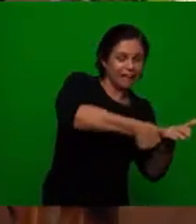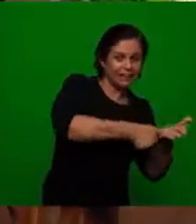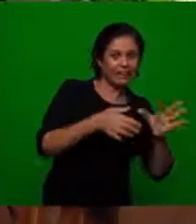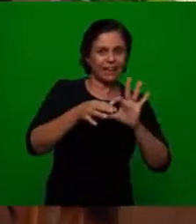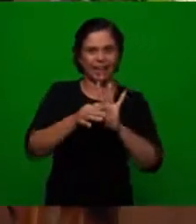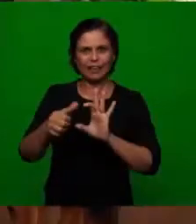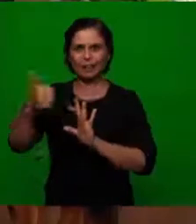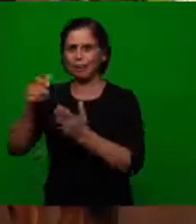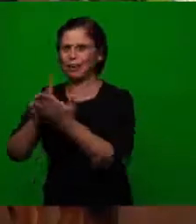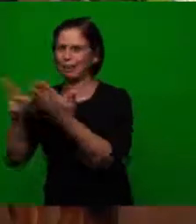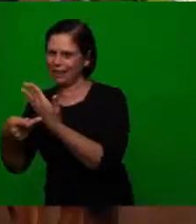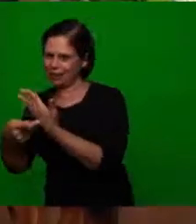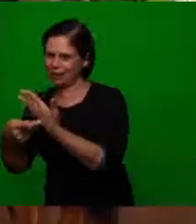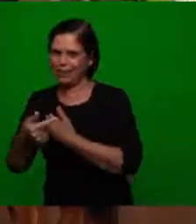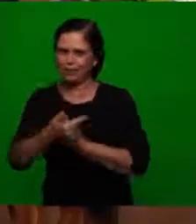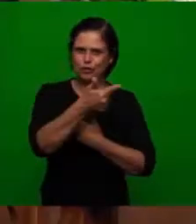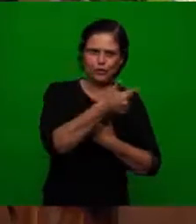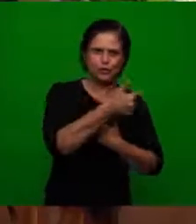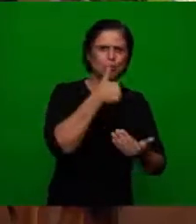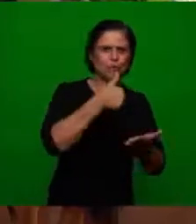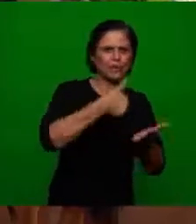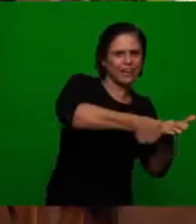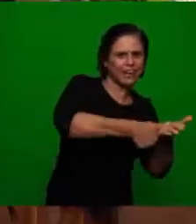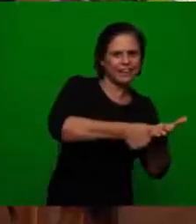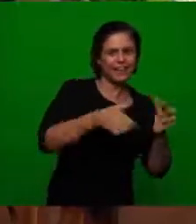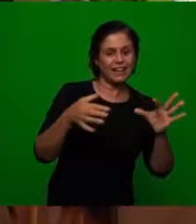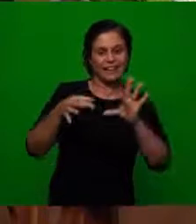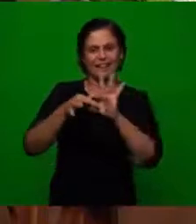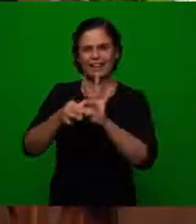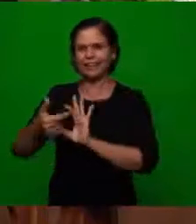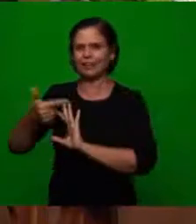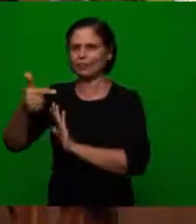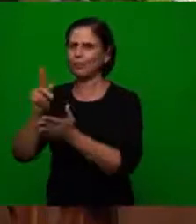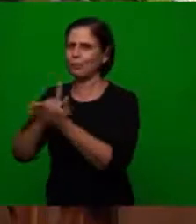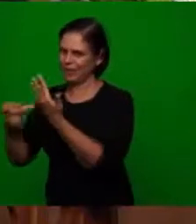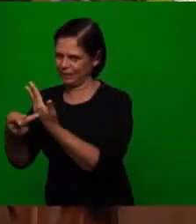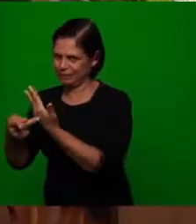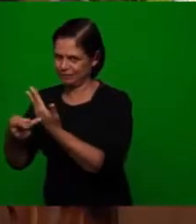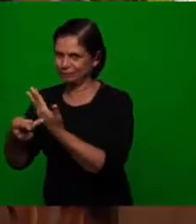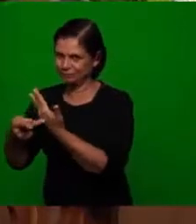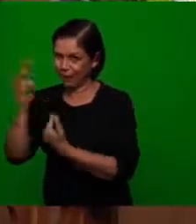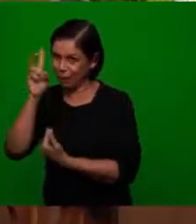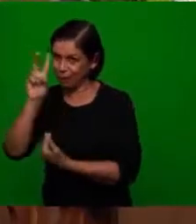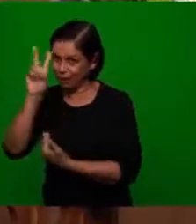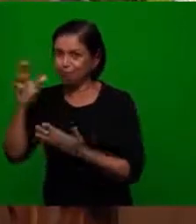And it's prudent and it's even necessary that we understand